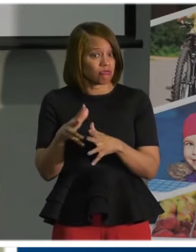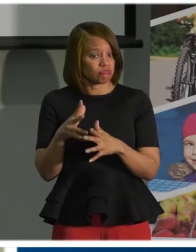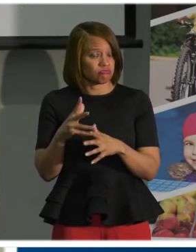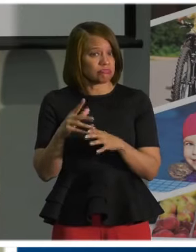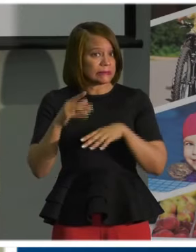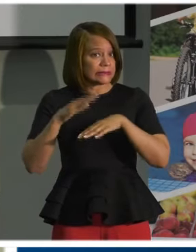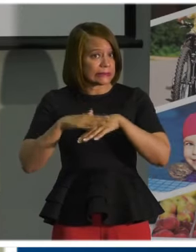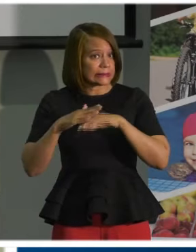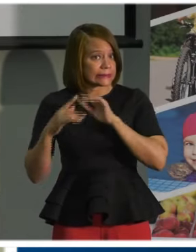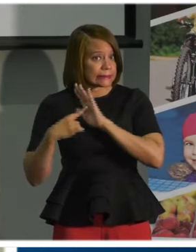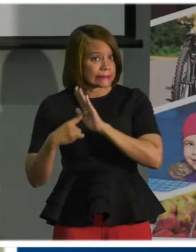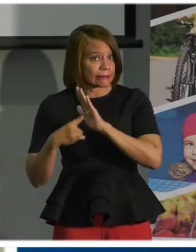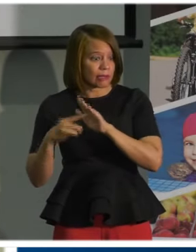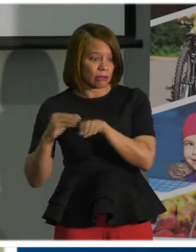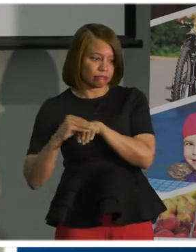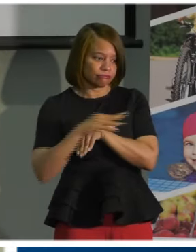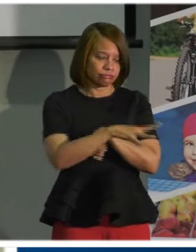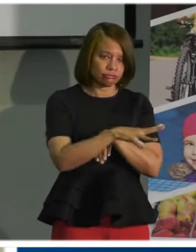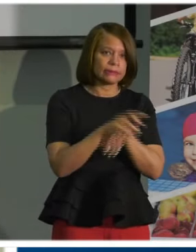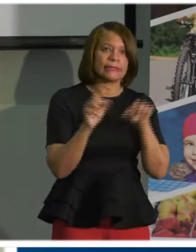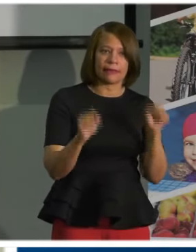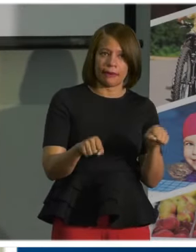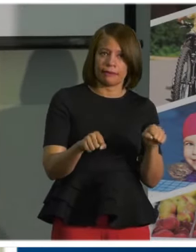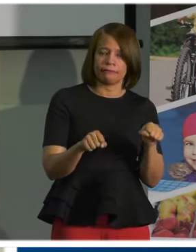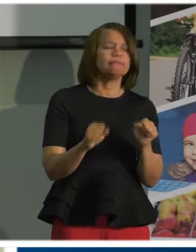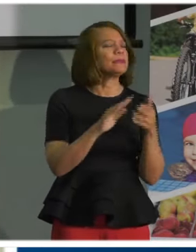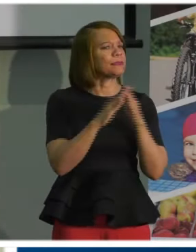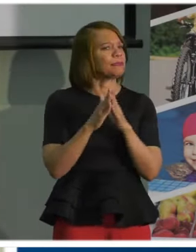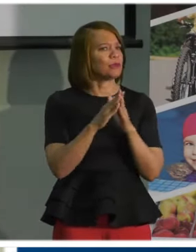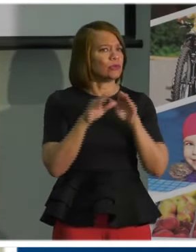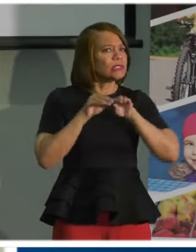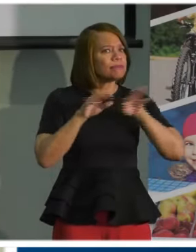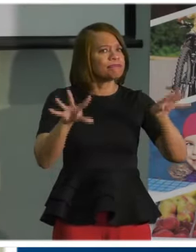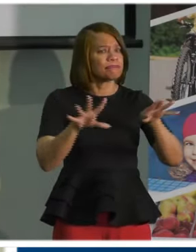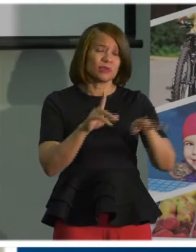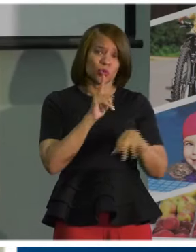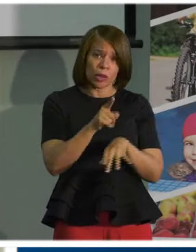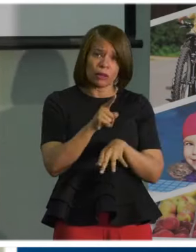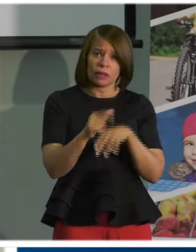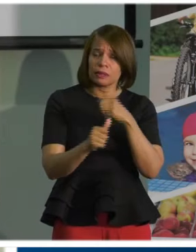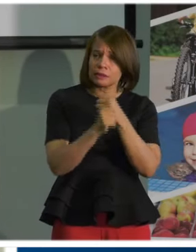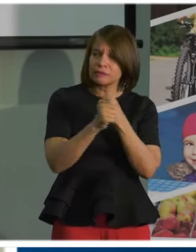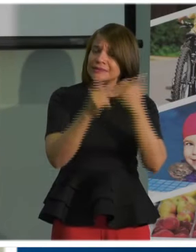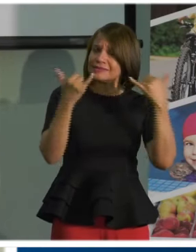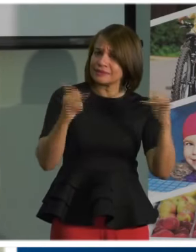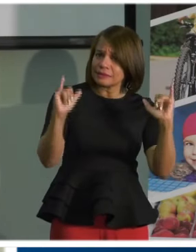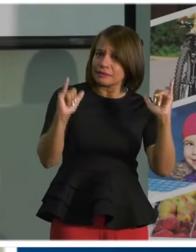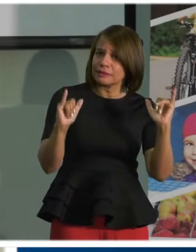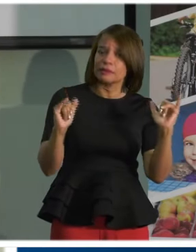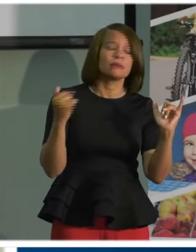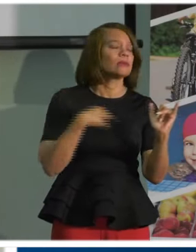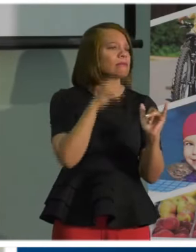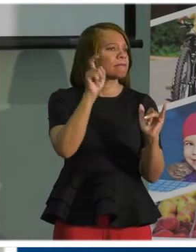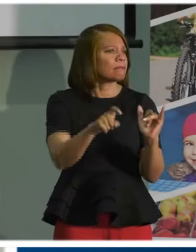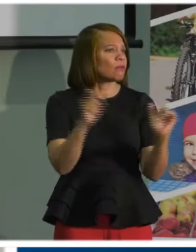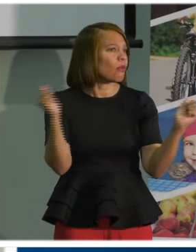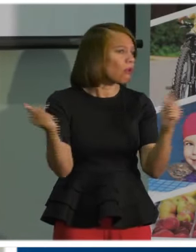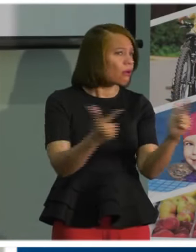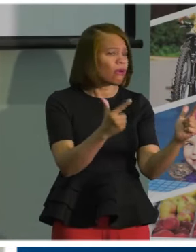is real. And the danger is real. And we must do everything we can, everything we can to stop it.